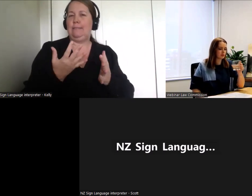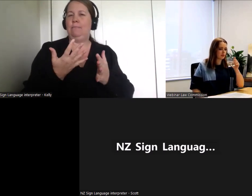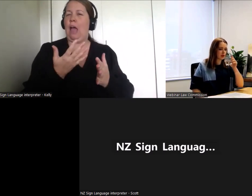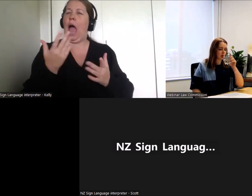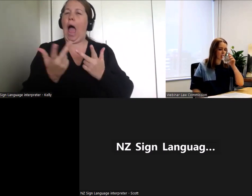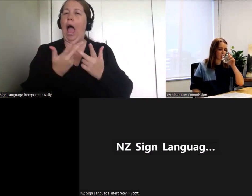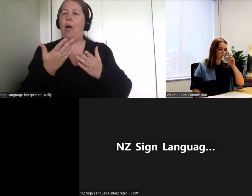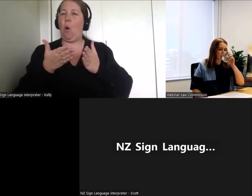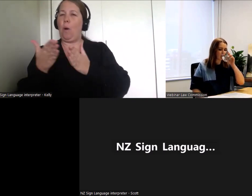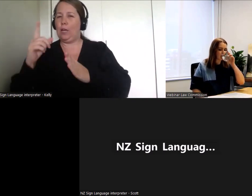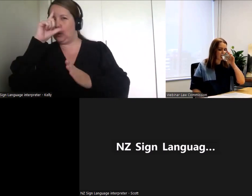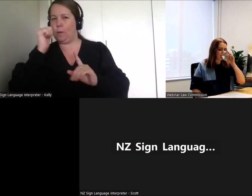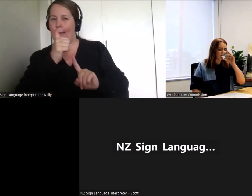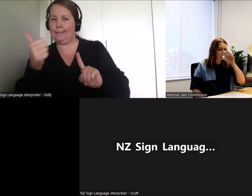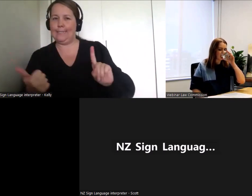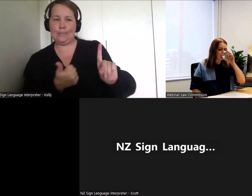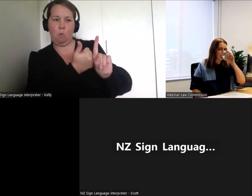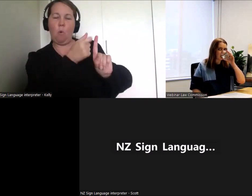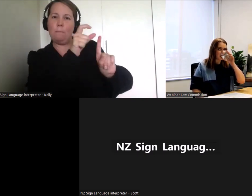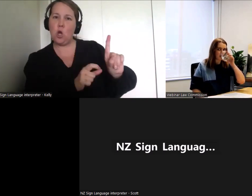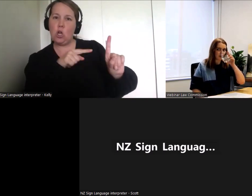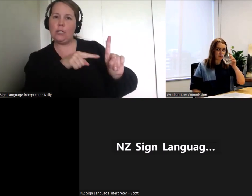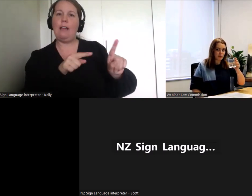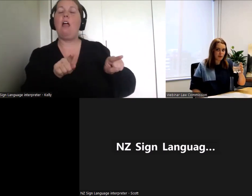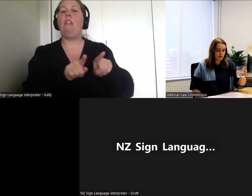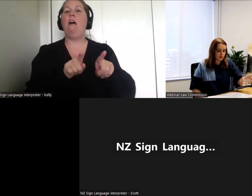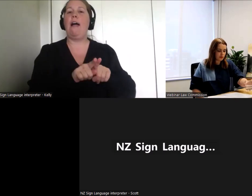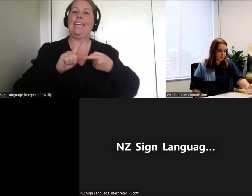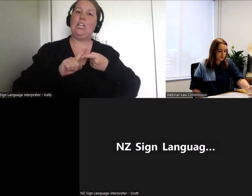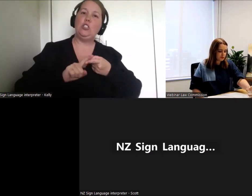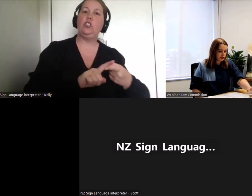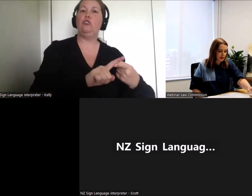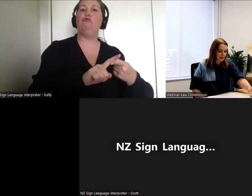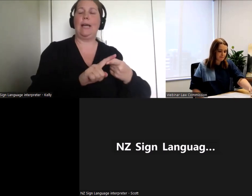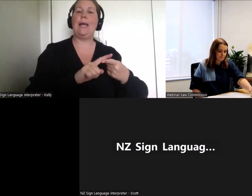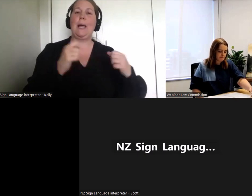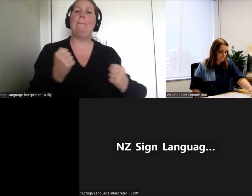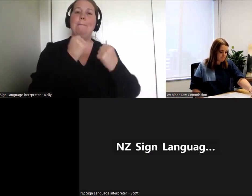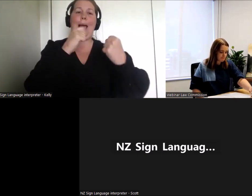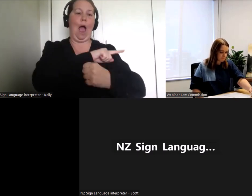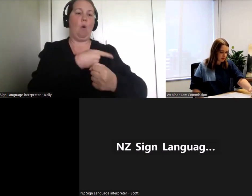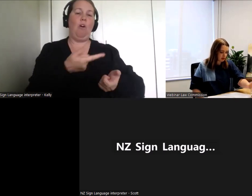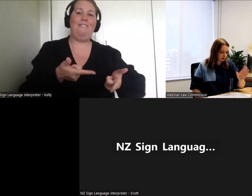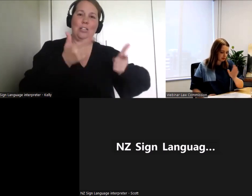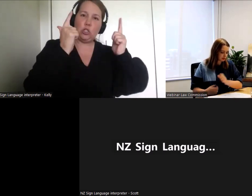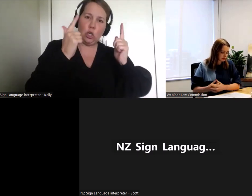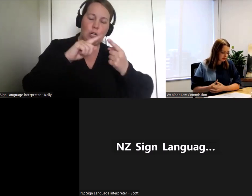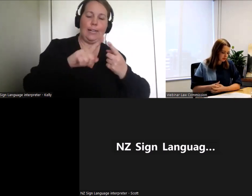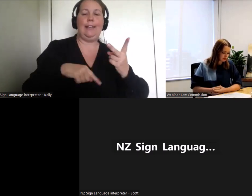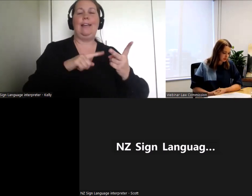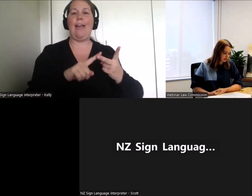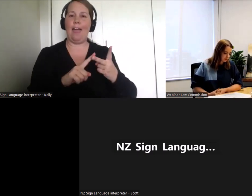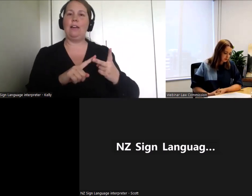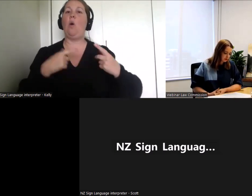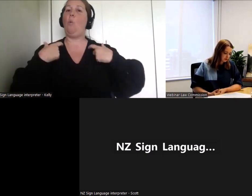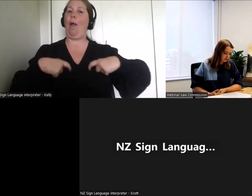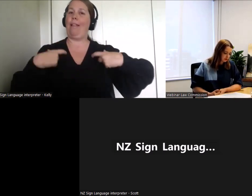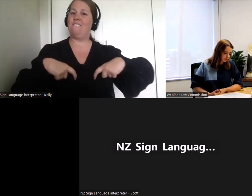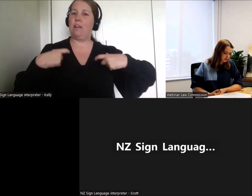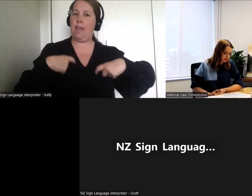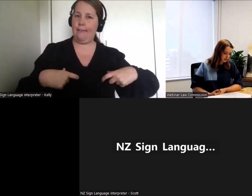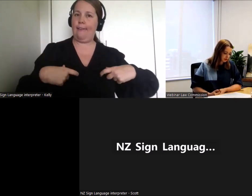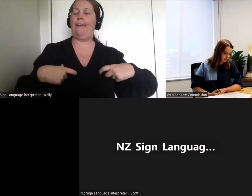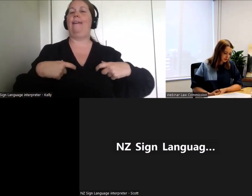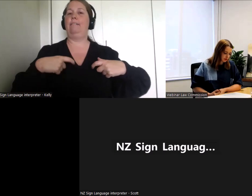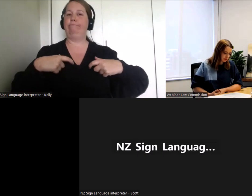the law, things like enduring powers of attorney and welfare guardian arrangements and also advanced